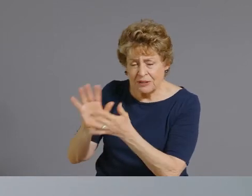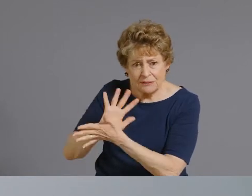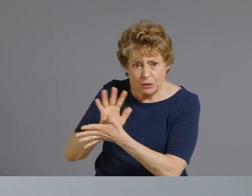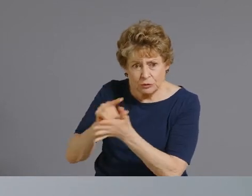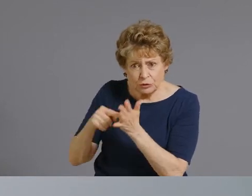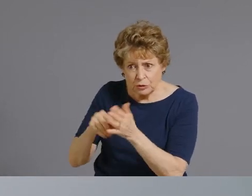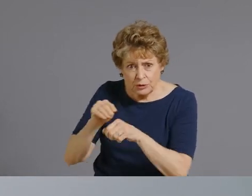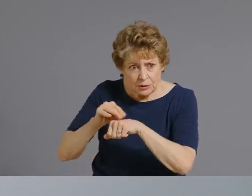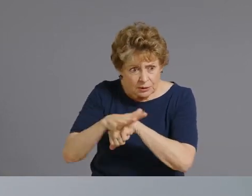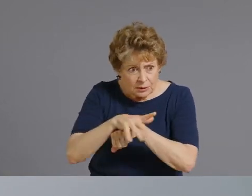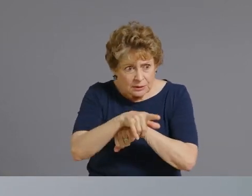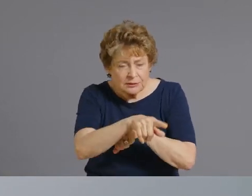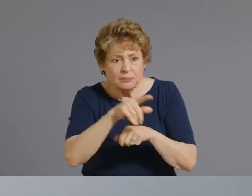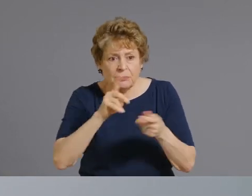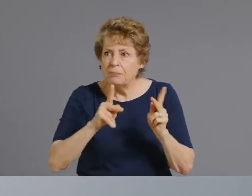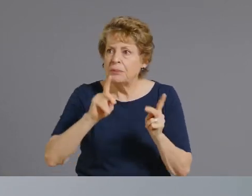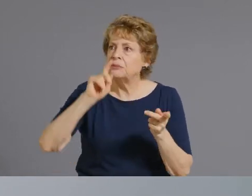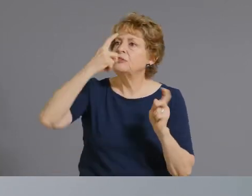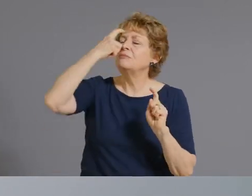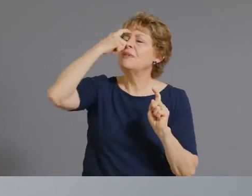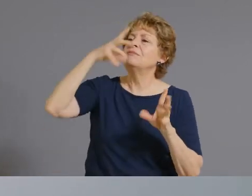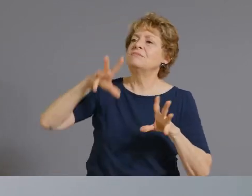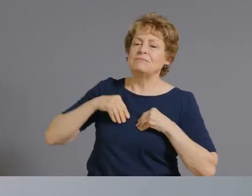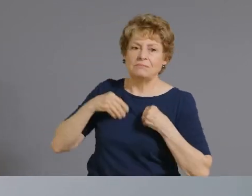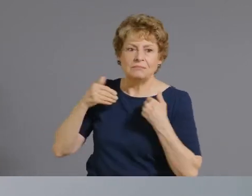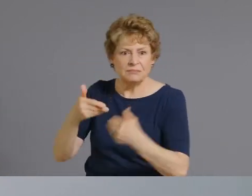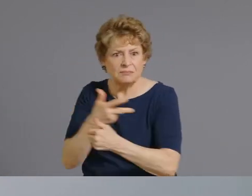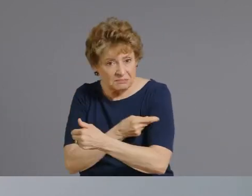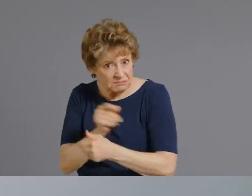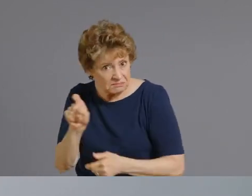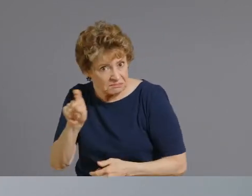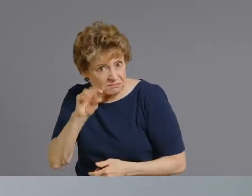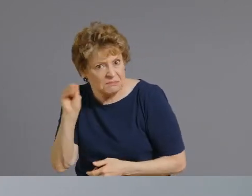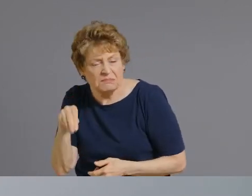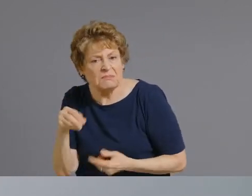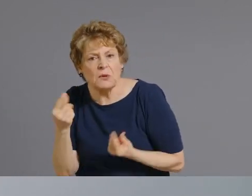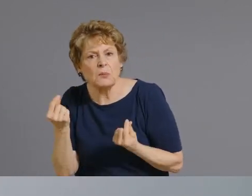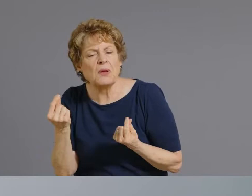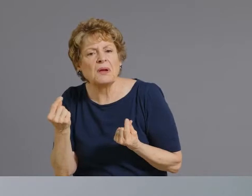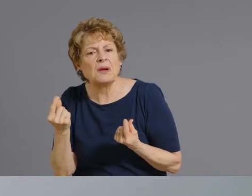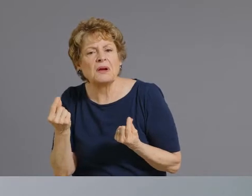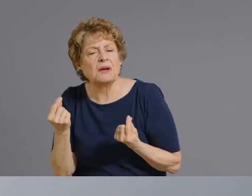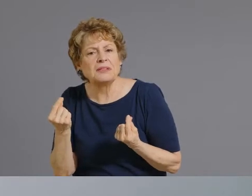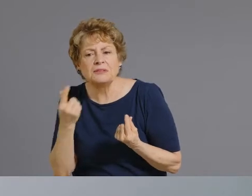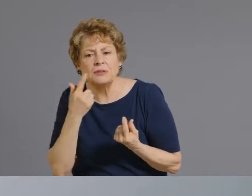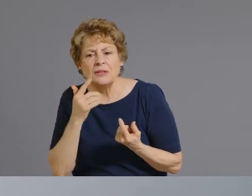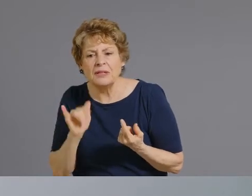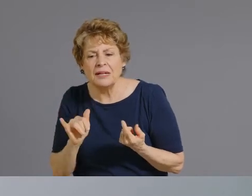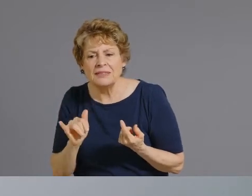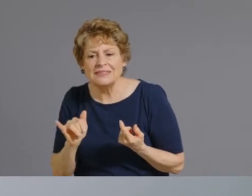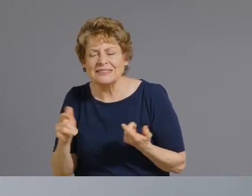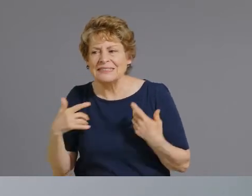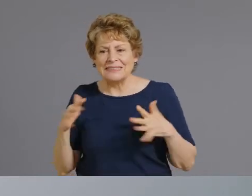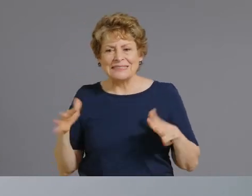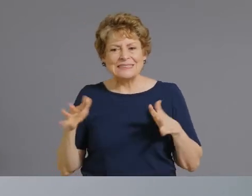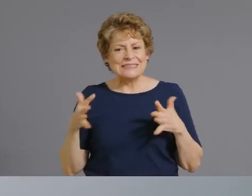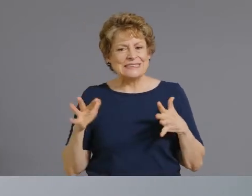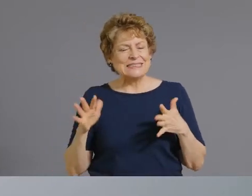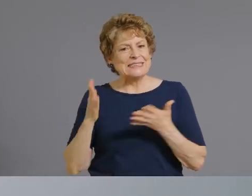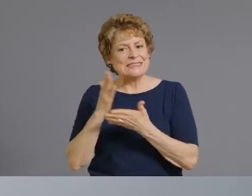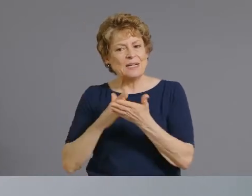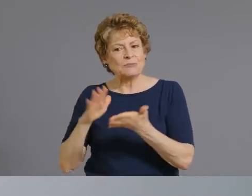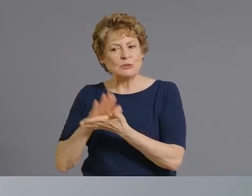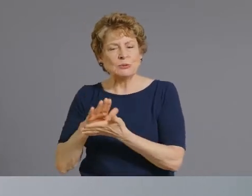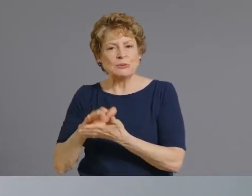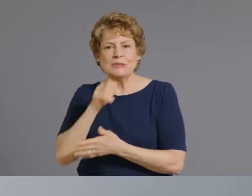still looking at some of the data because it was difficult because some schools didn't routinely do it on everybody so um it looks like it may have made a